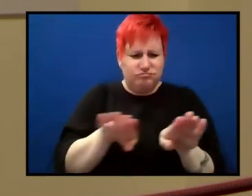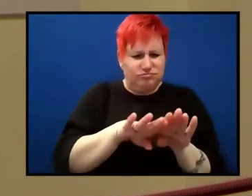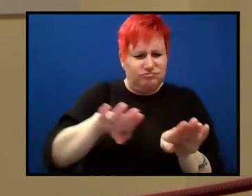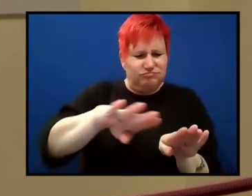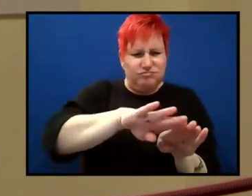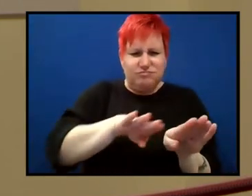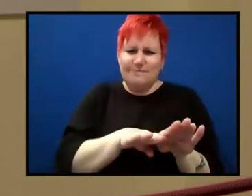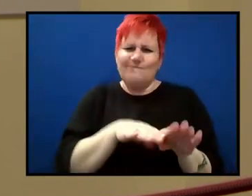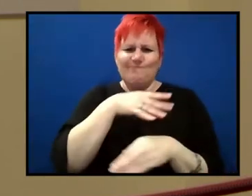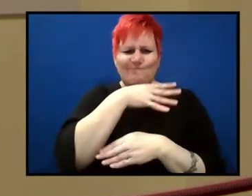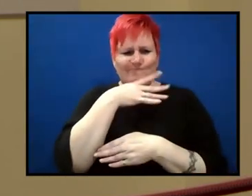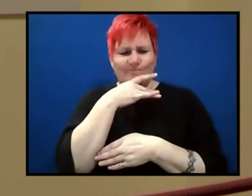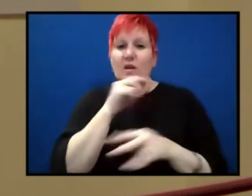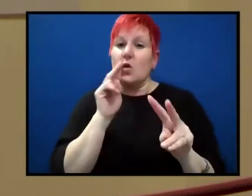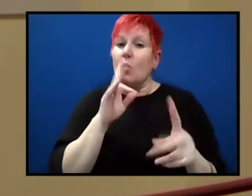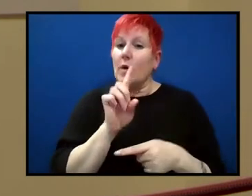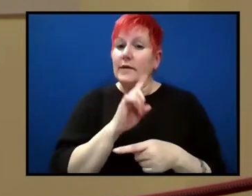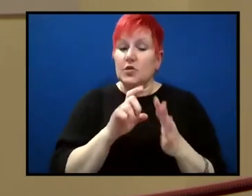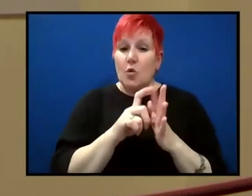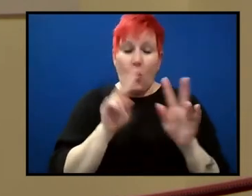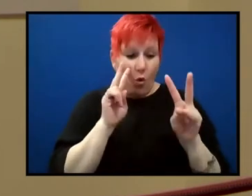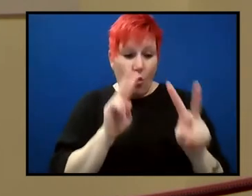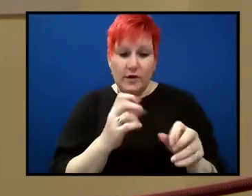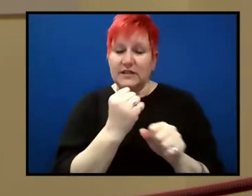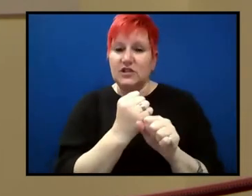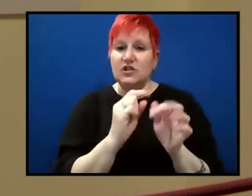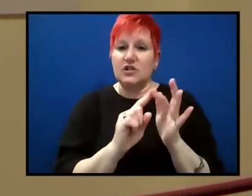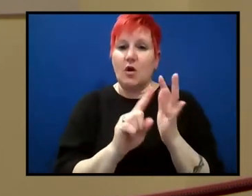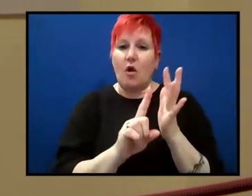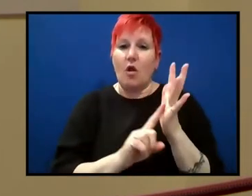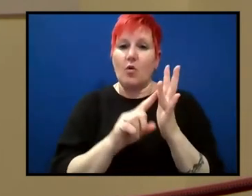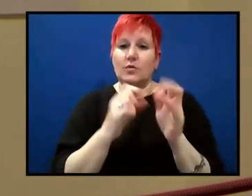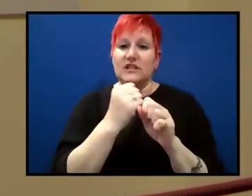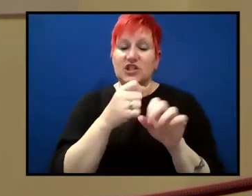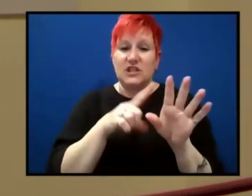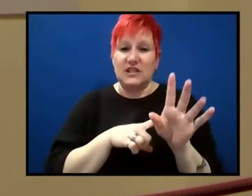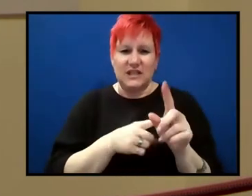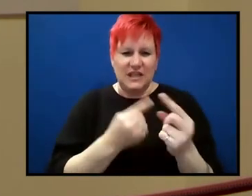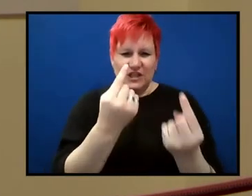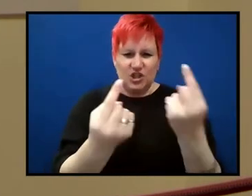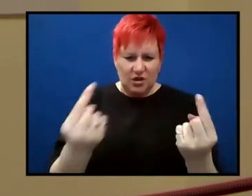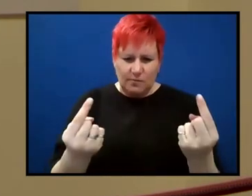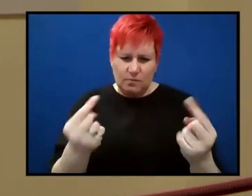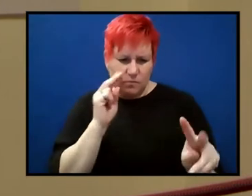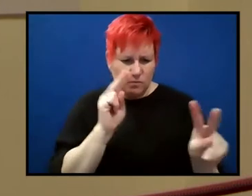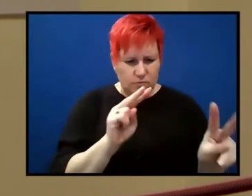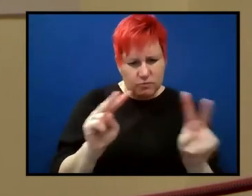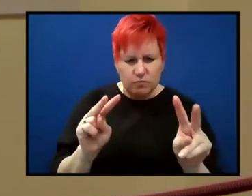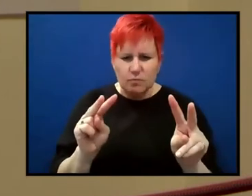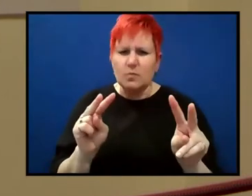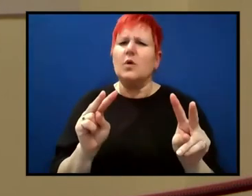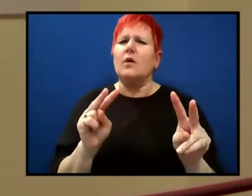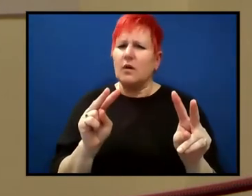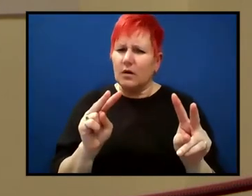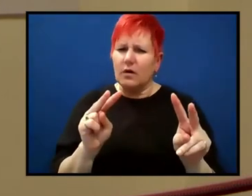he looked at the geology of the continents, um, that, that would have been formally together. And he showed that the, the geology